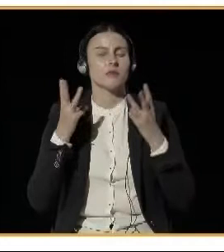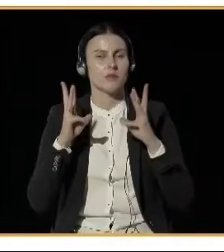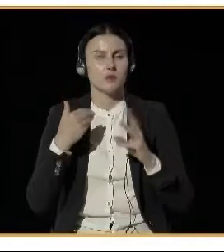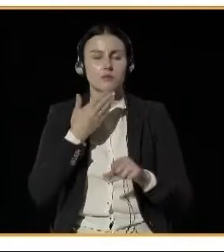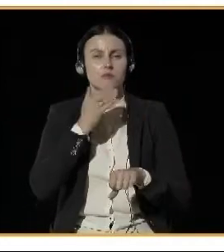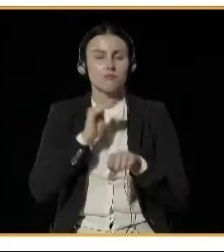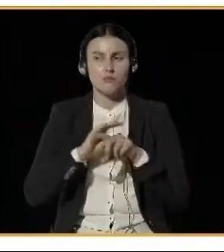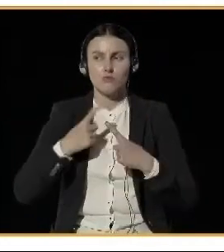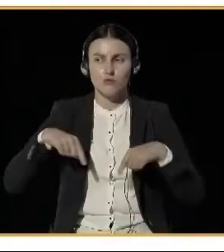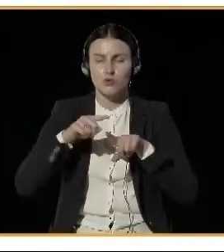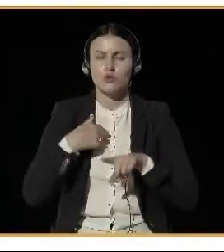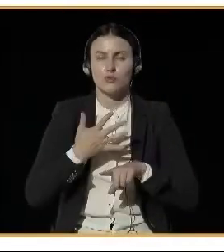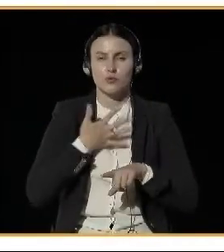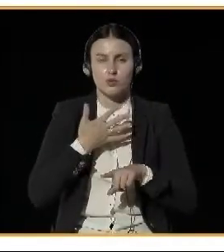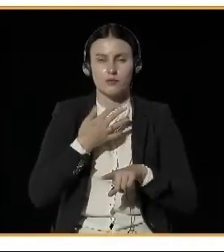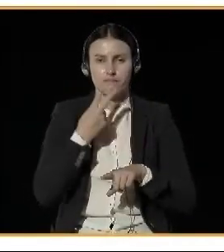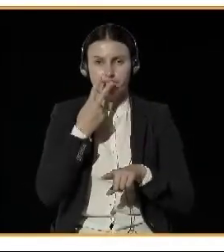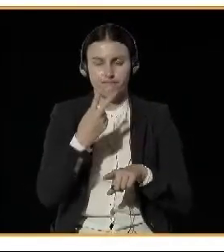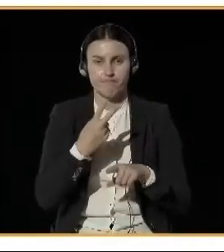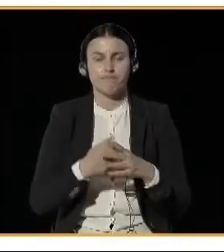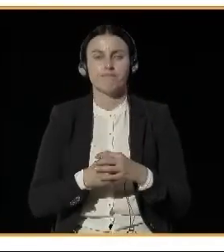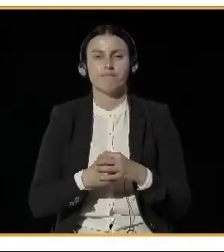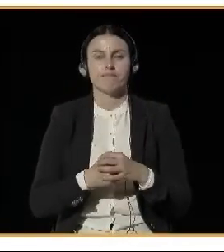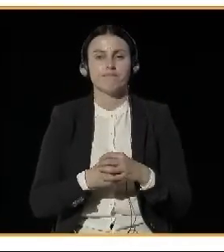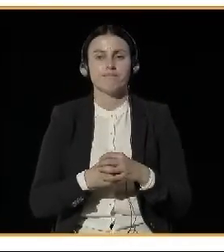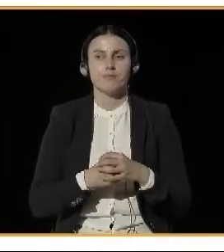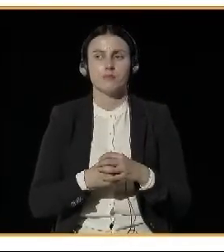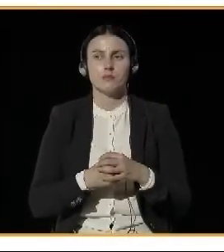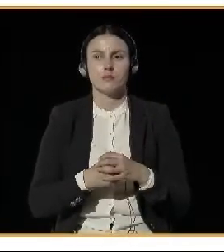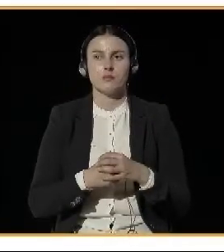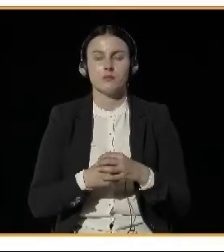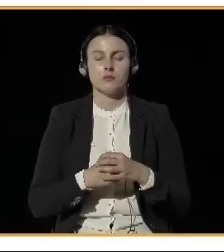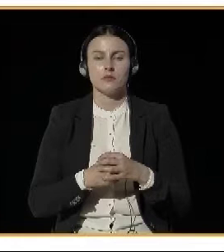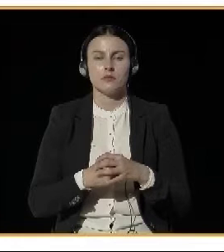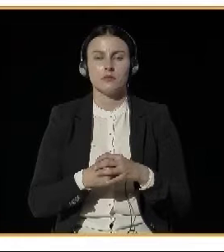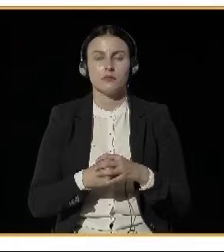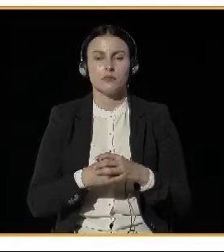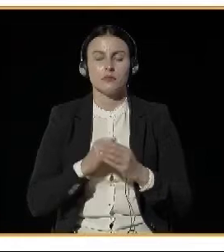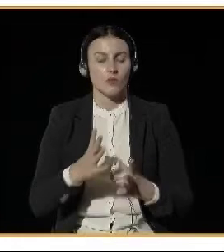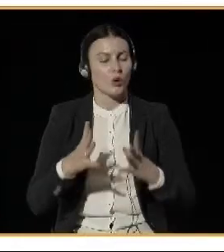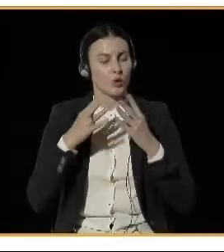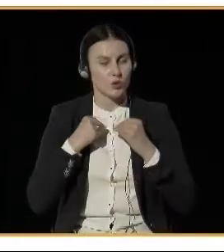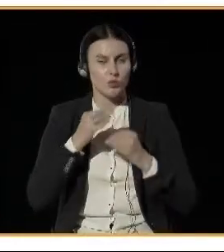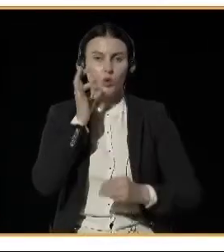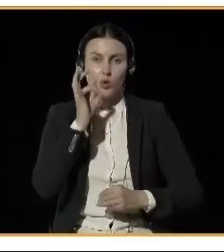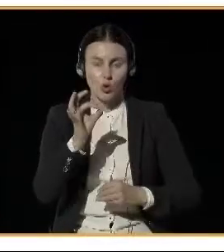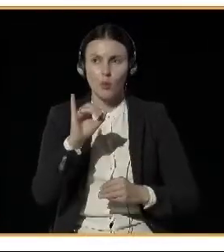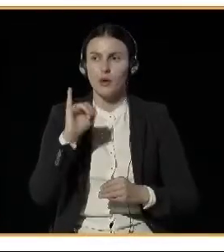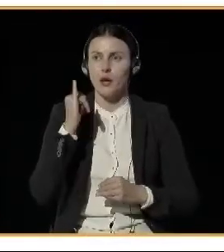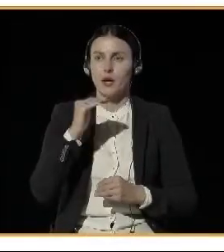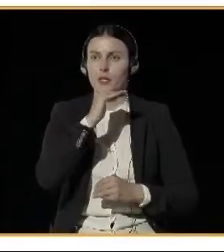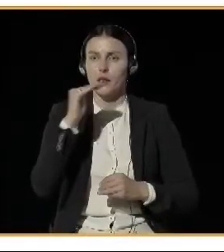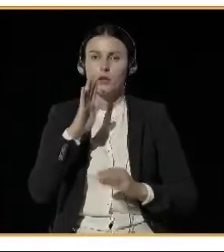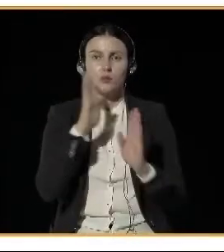achieving good air quality is a process, sometimes long one,